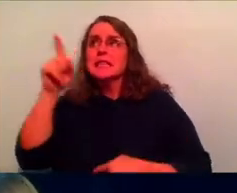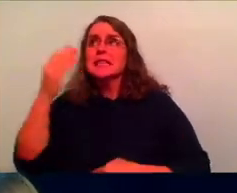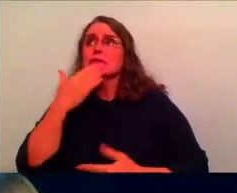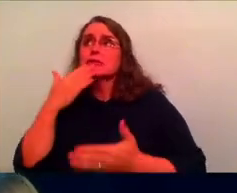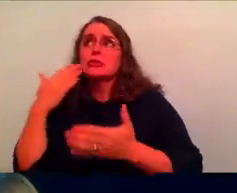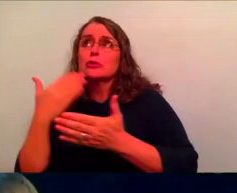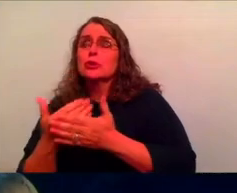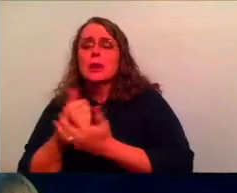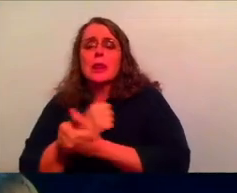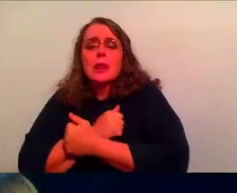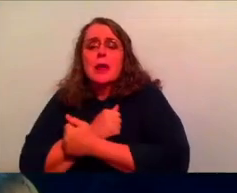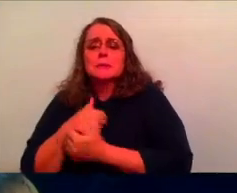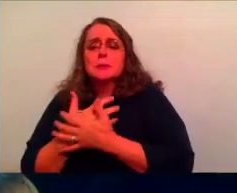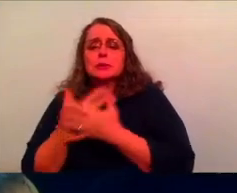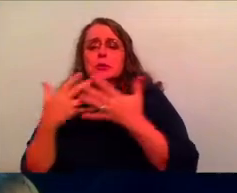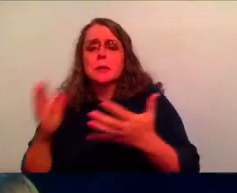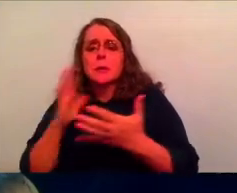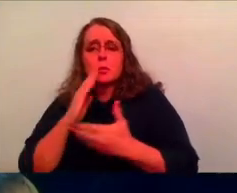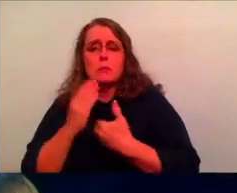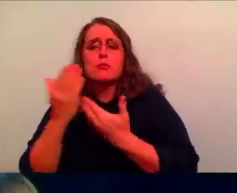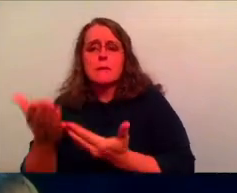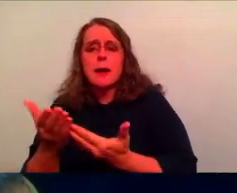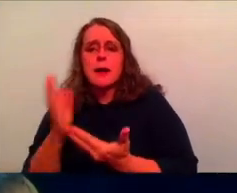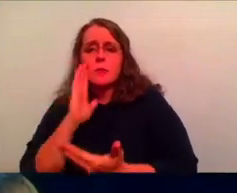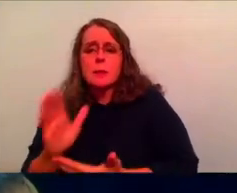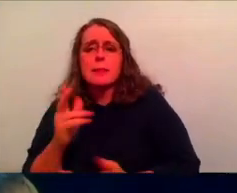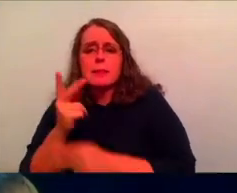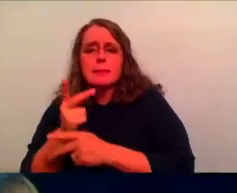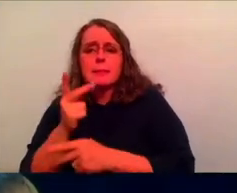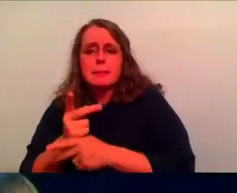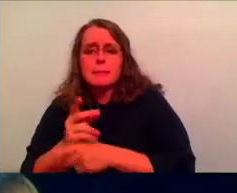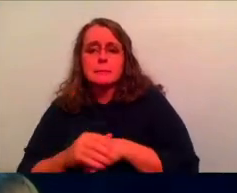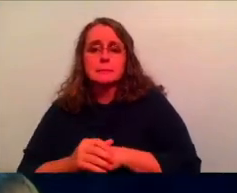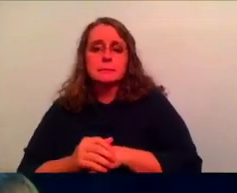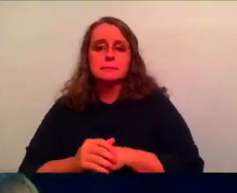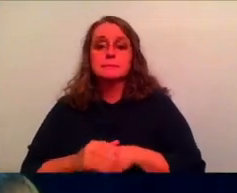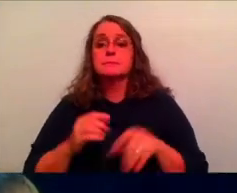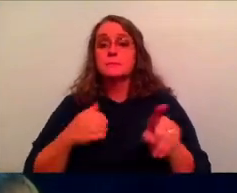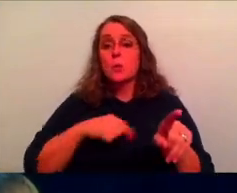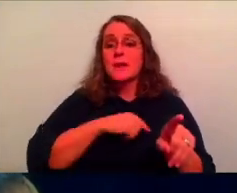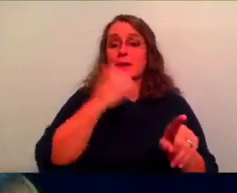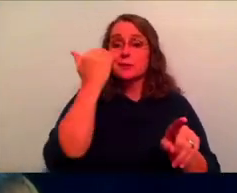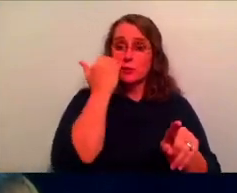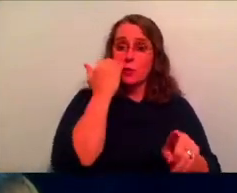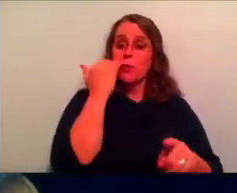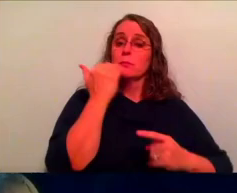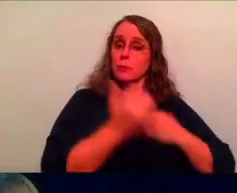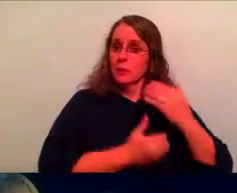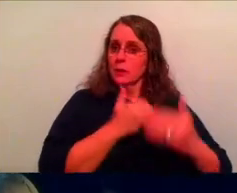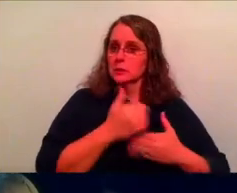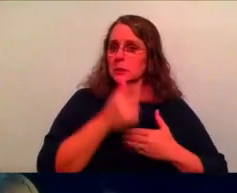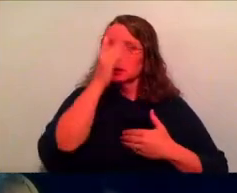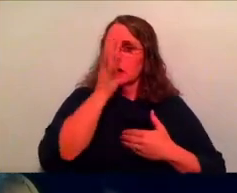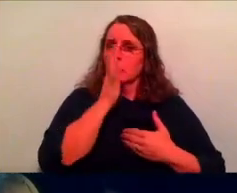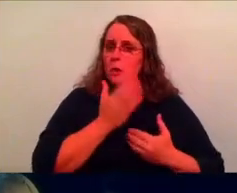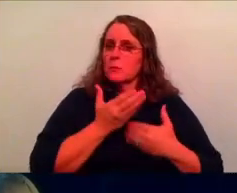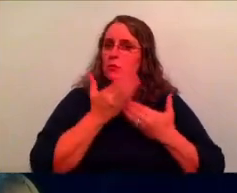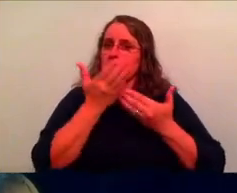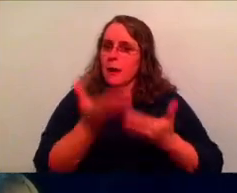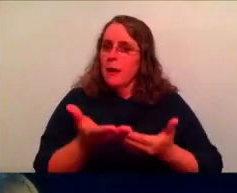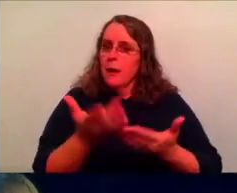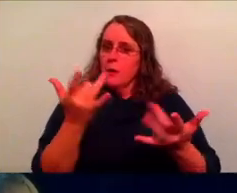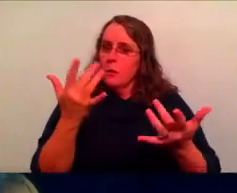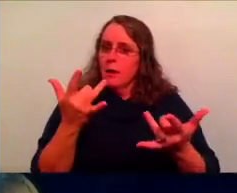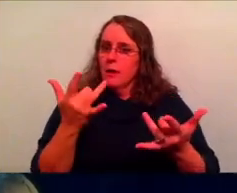much and he will provide. Yeah. So we know it's a process. We know that God will provide because he is a good